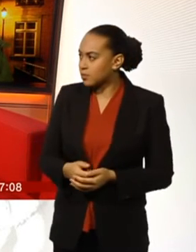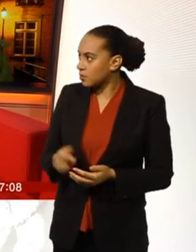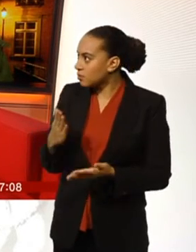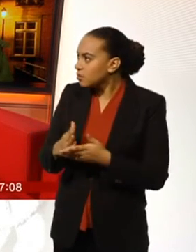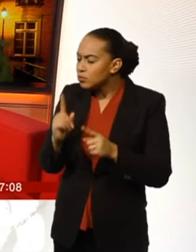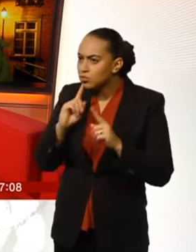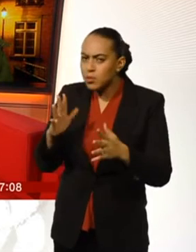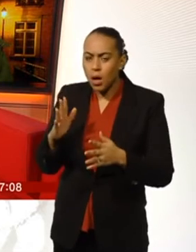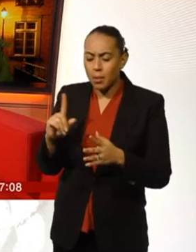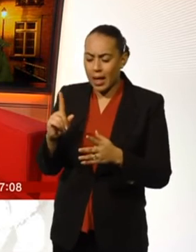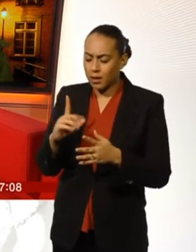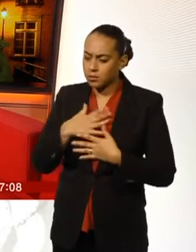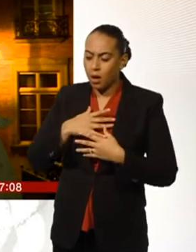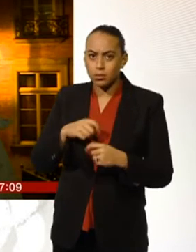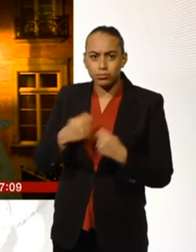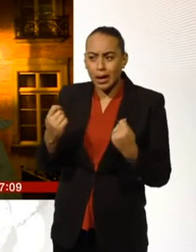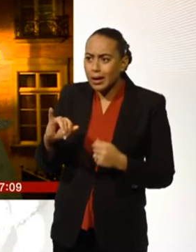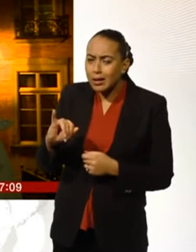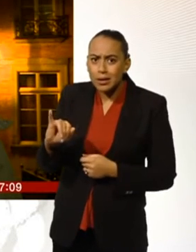and heartbreaking case.